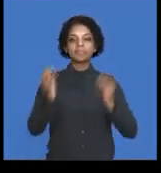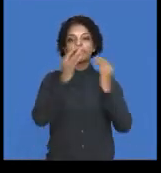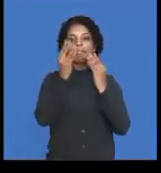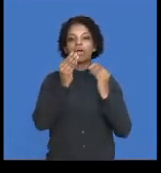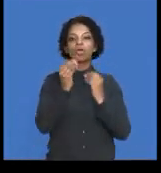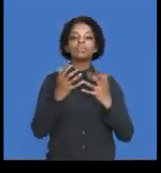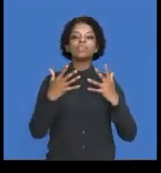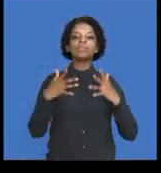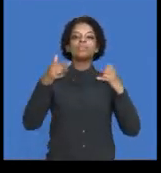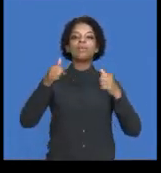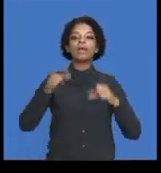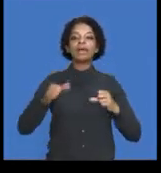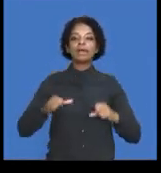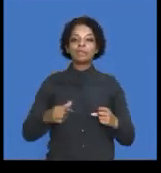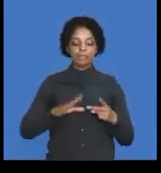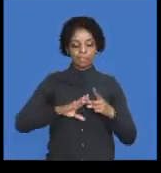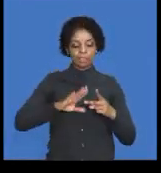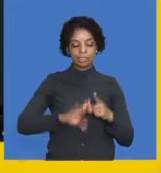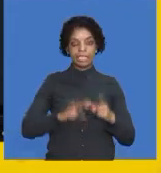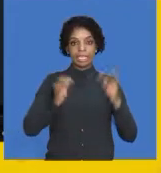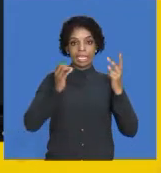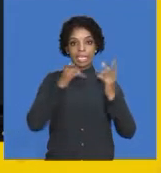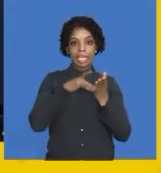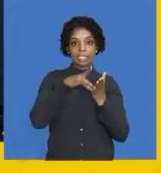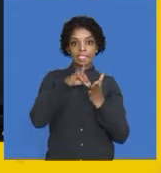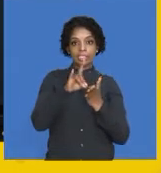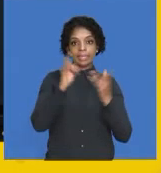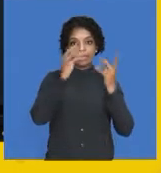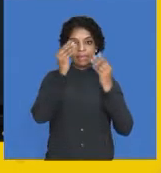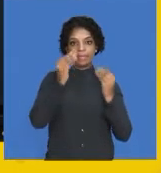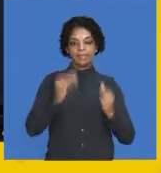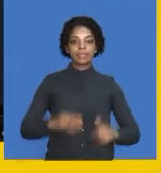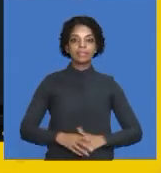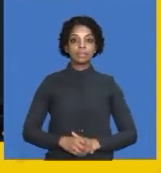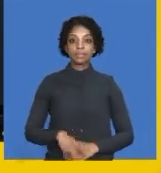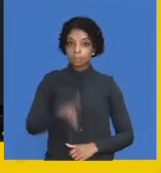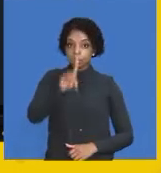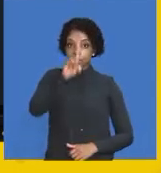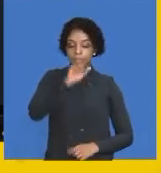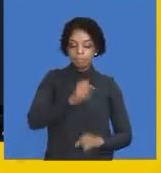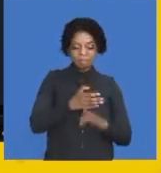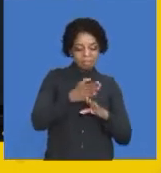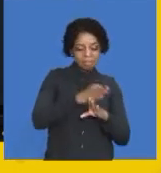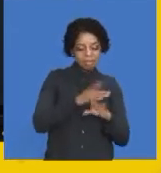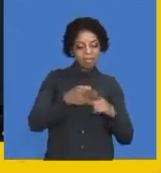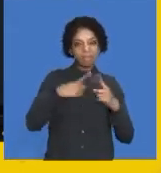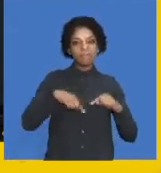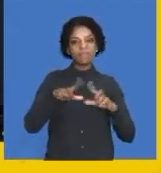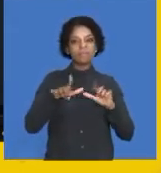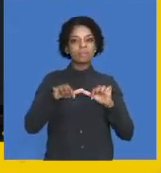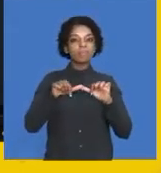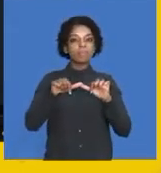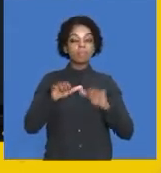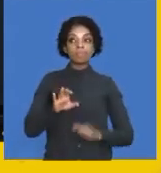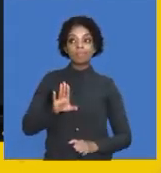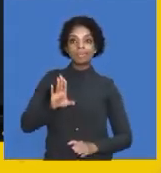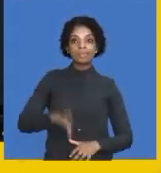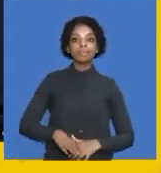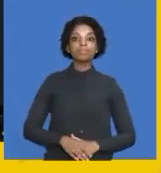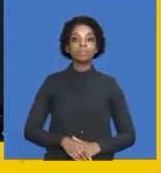obviously we're looking at cash budgets. However, before we even move into creditors reconciliations,